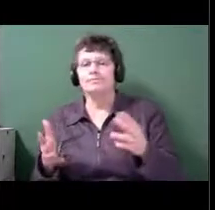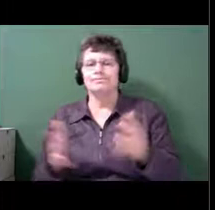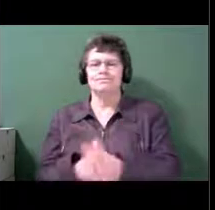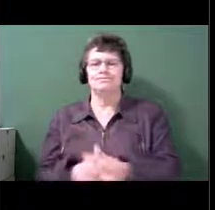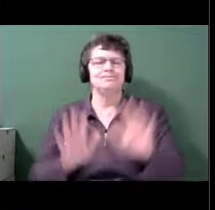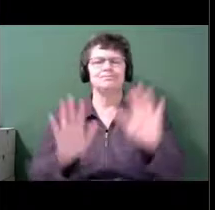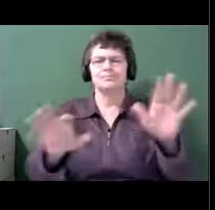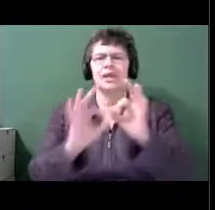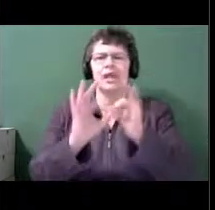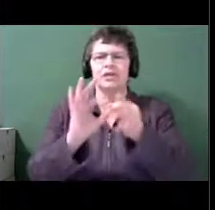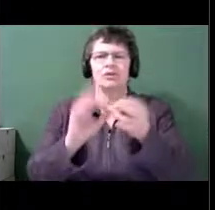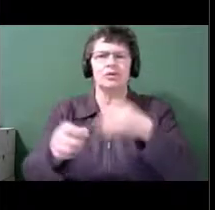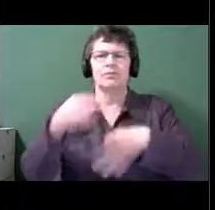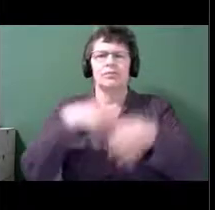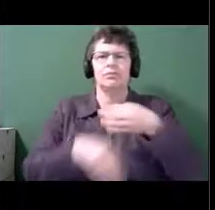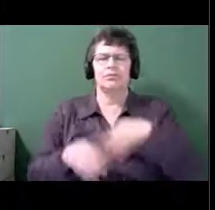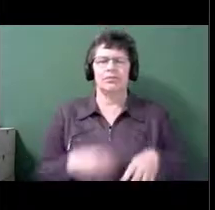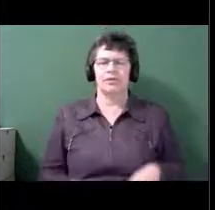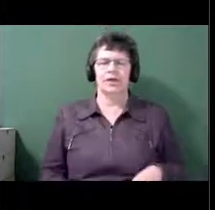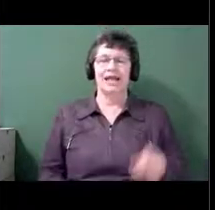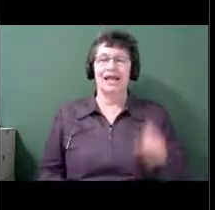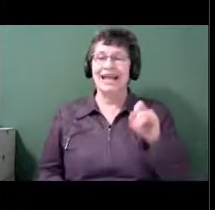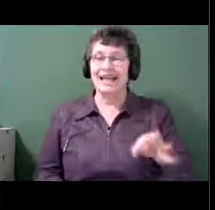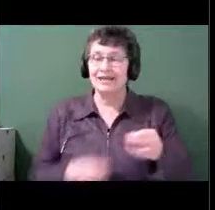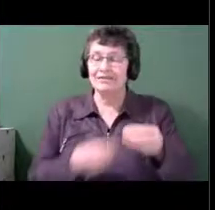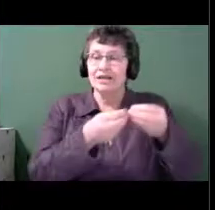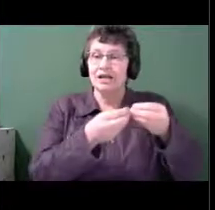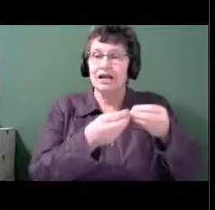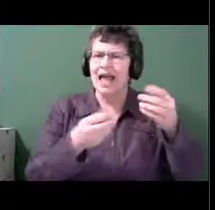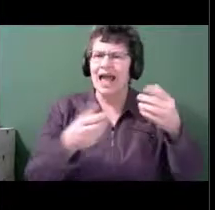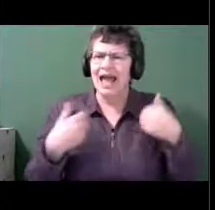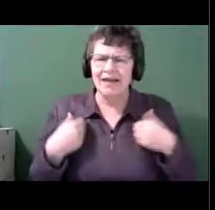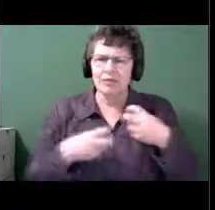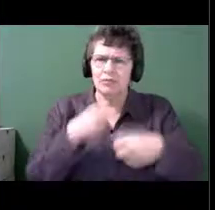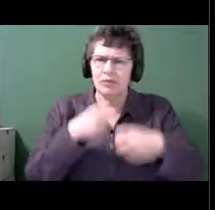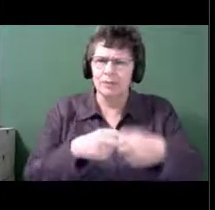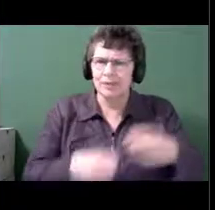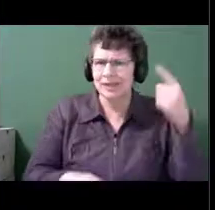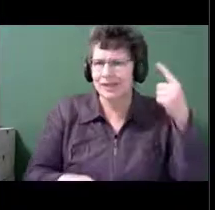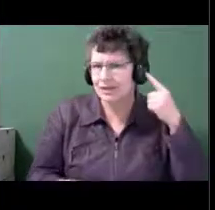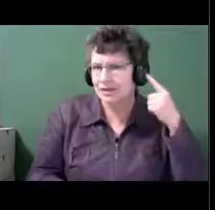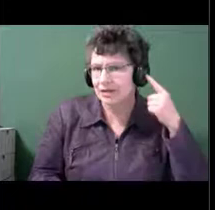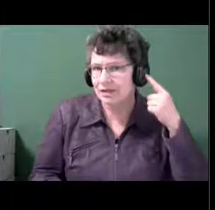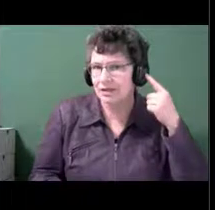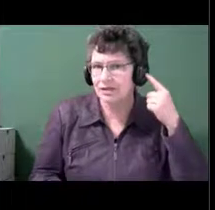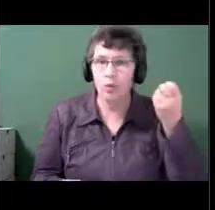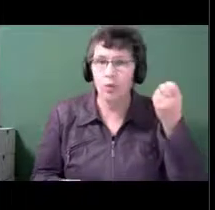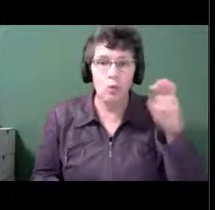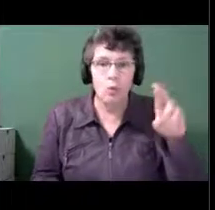hearing and vision problems, hearing and balance problems, vision and balance problems.